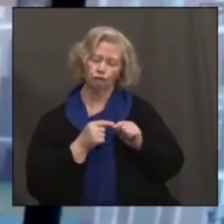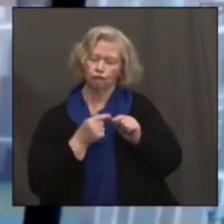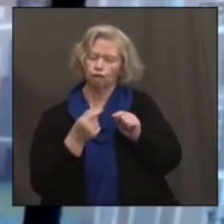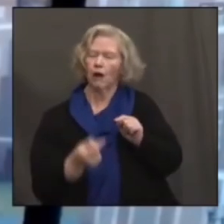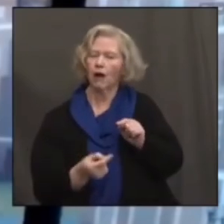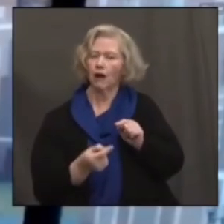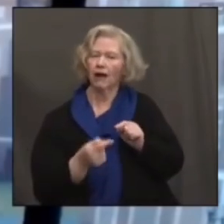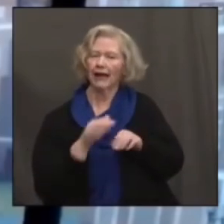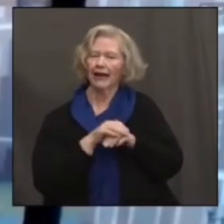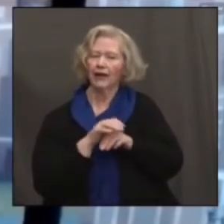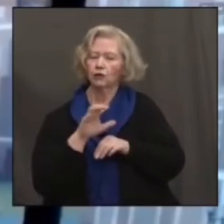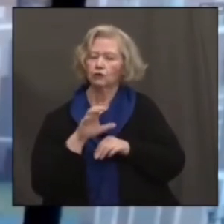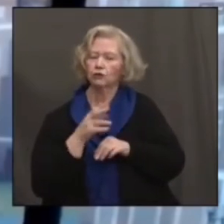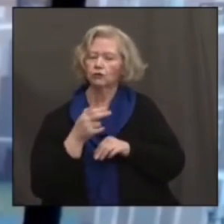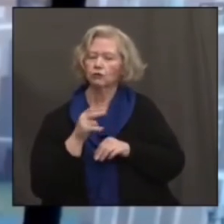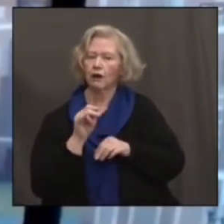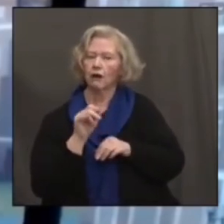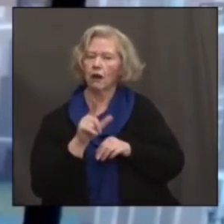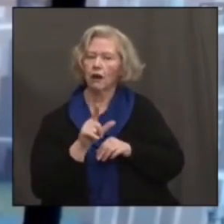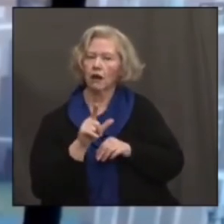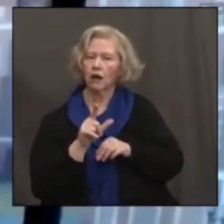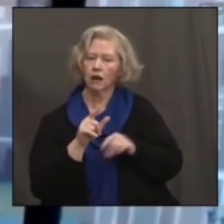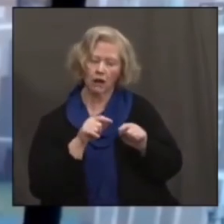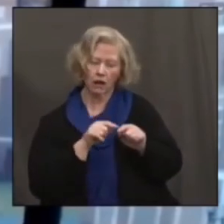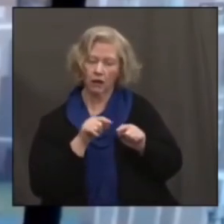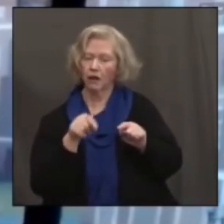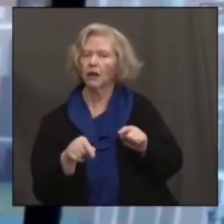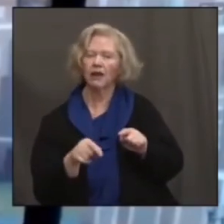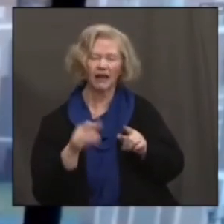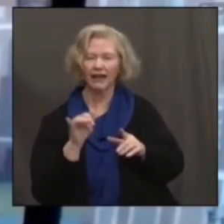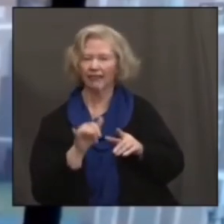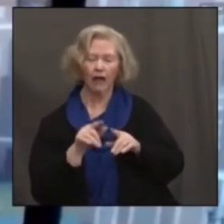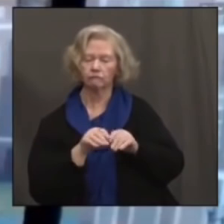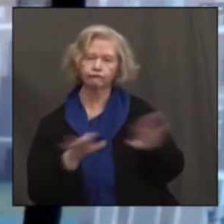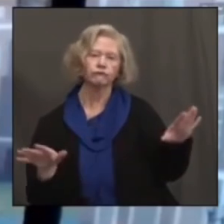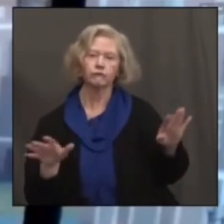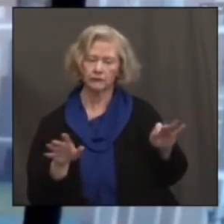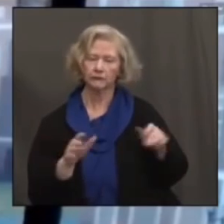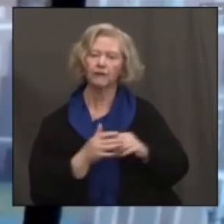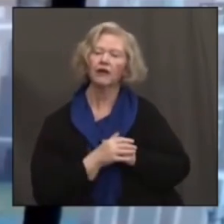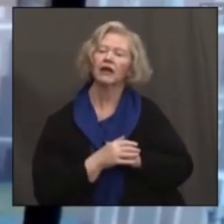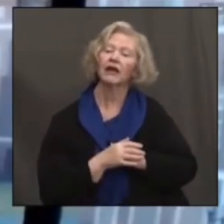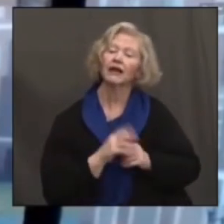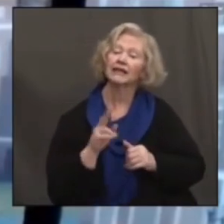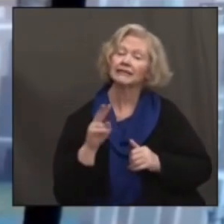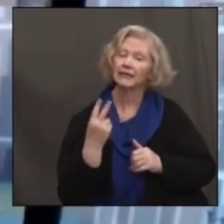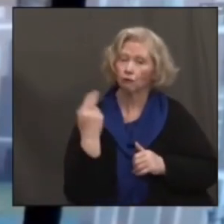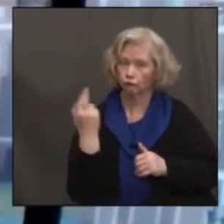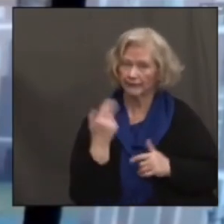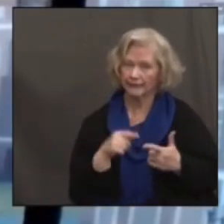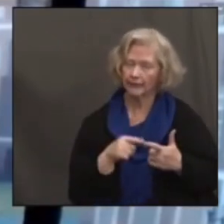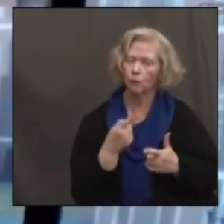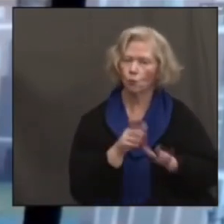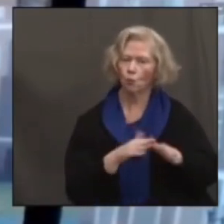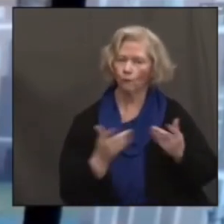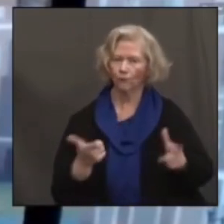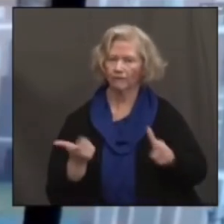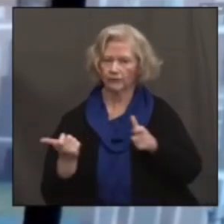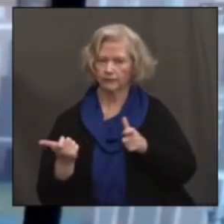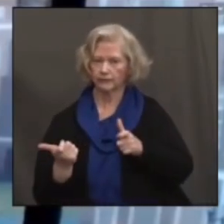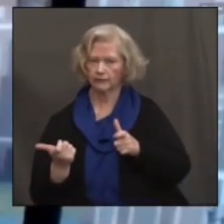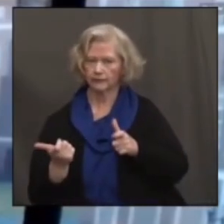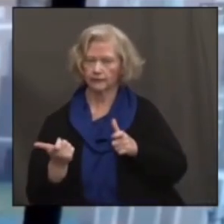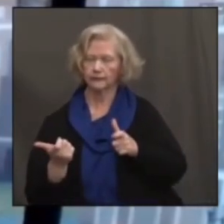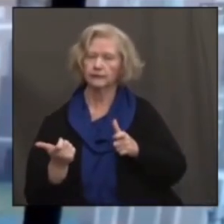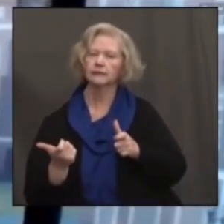channel from the UK. The second driver was really they opened up quickly and then they had